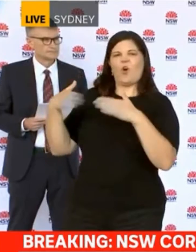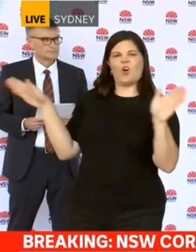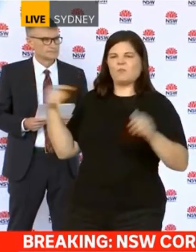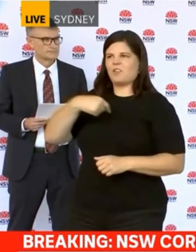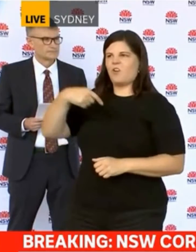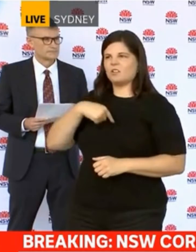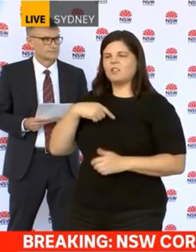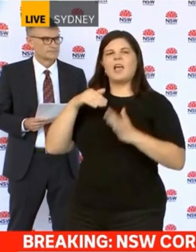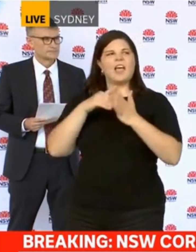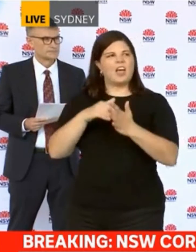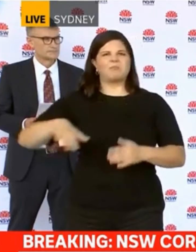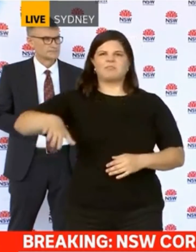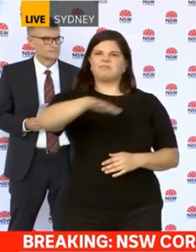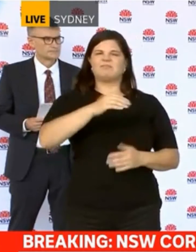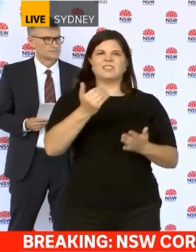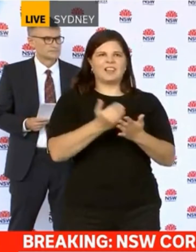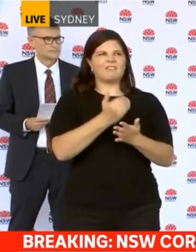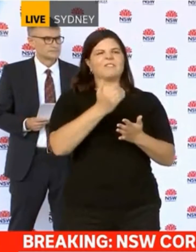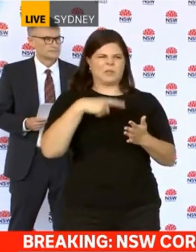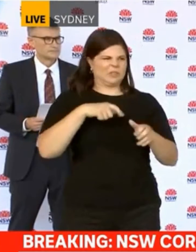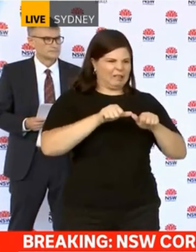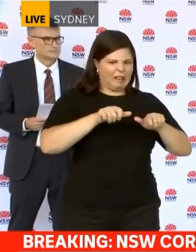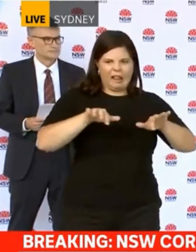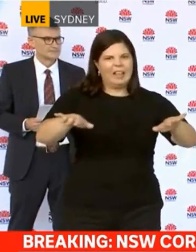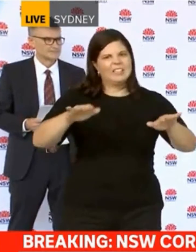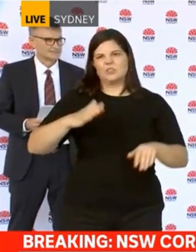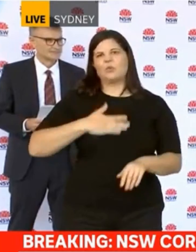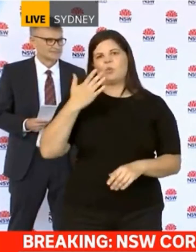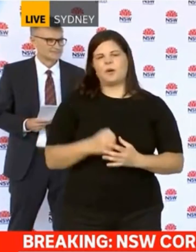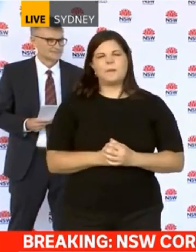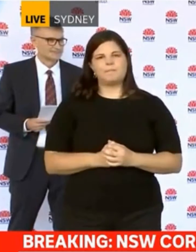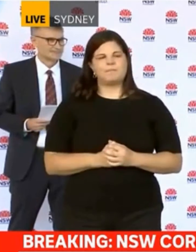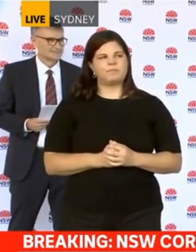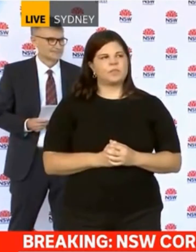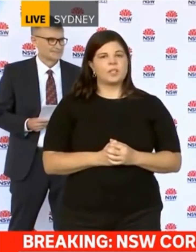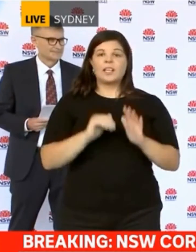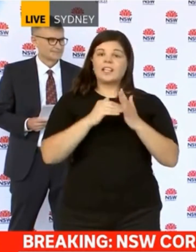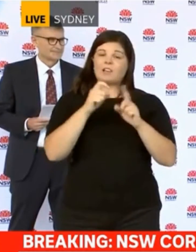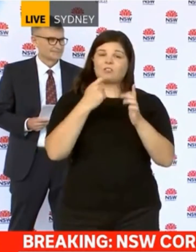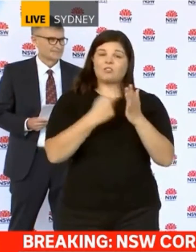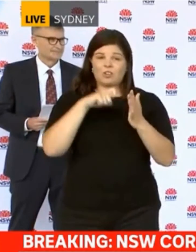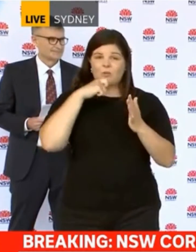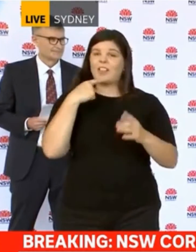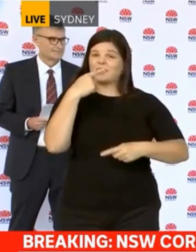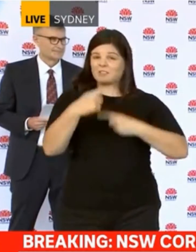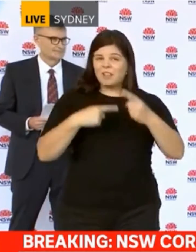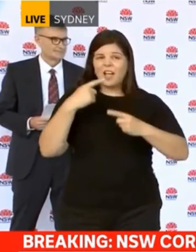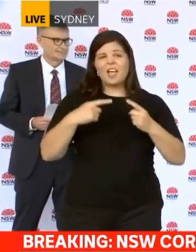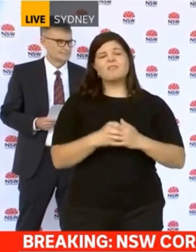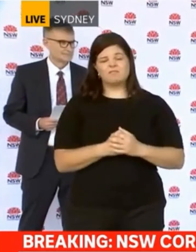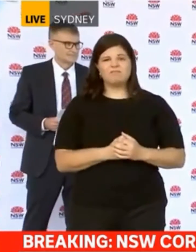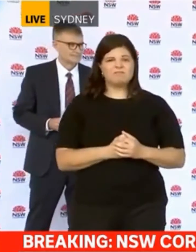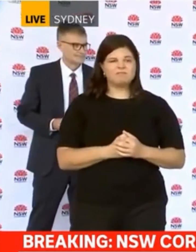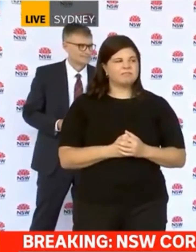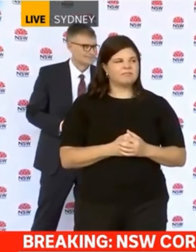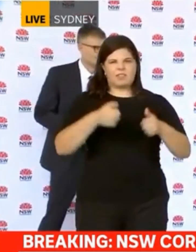prevented any new lines of transmission getting steam. I'll now hand over to Dr McAnulty to give his daily medical report and then